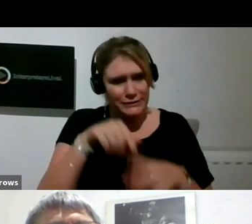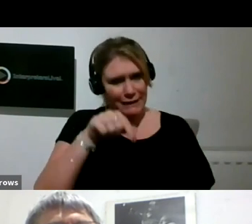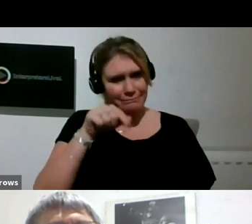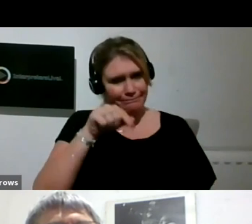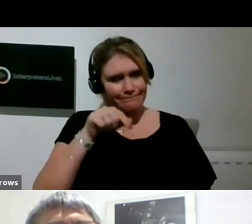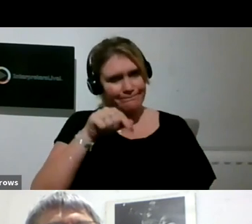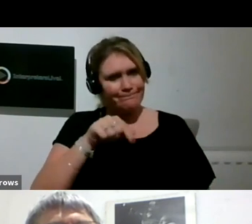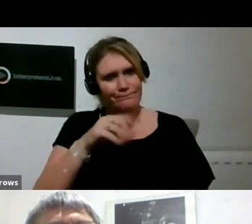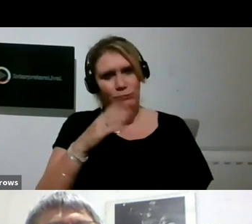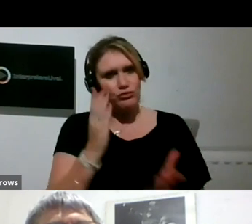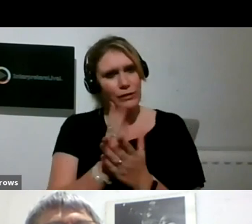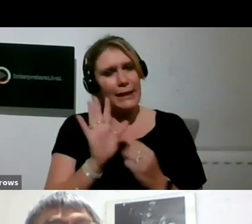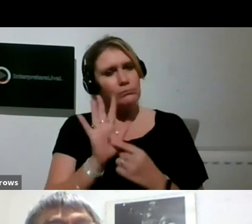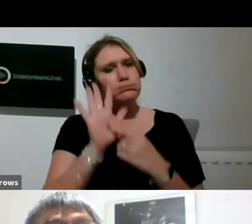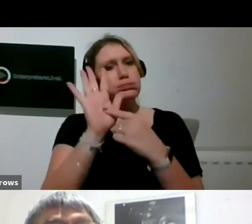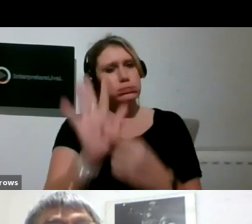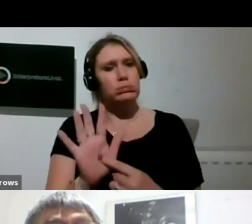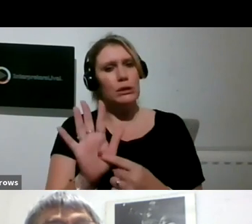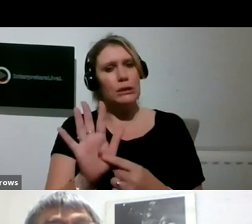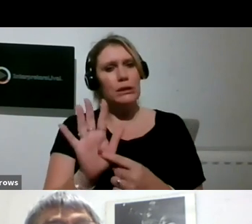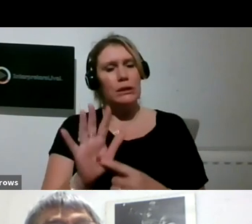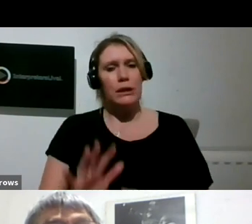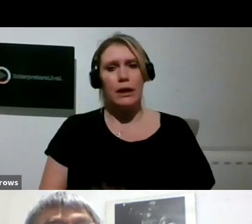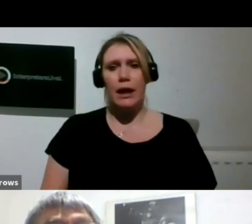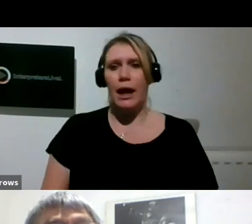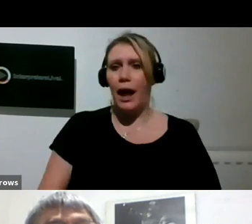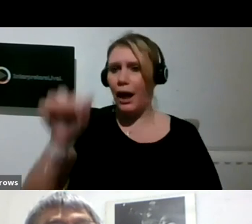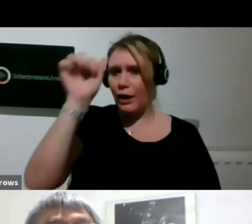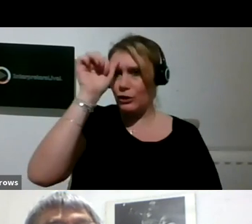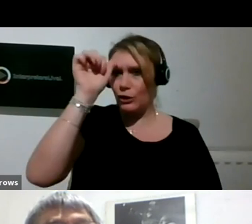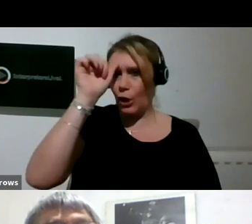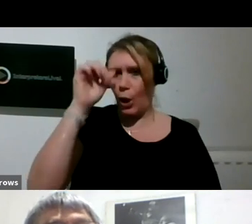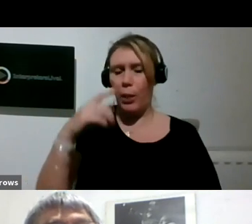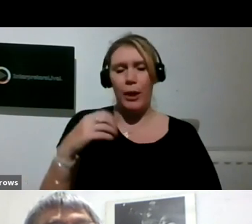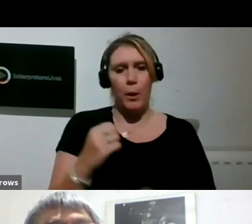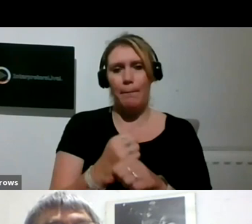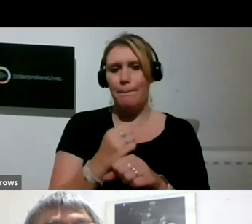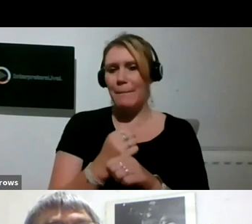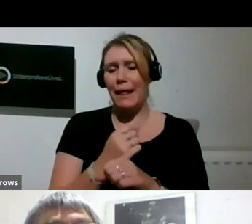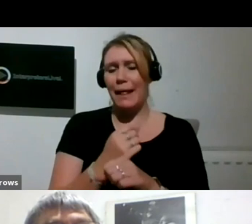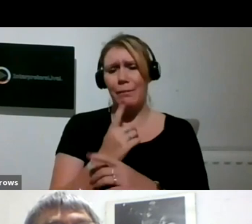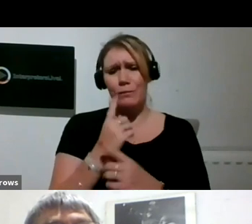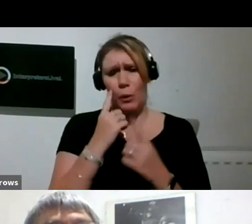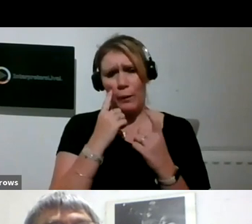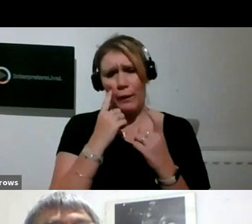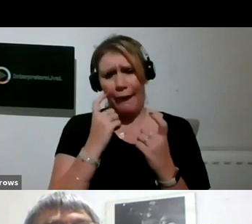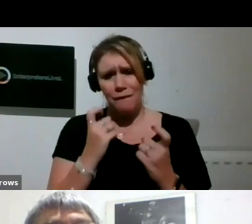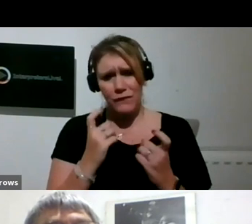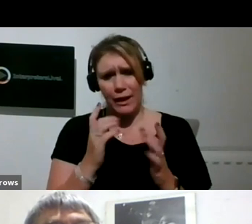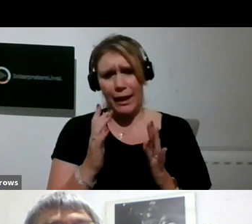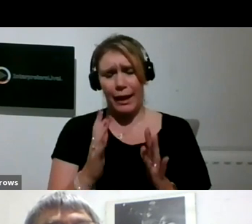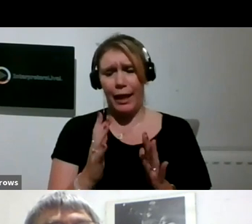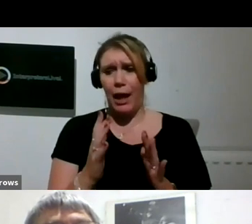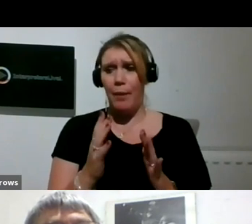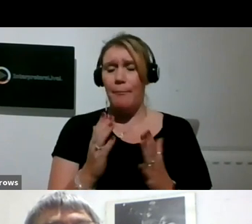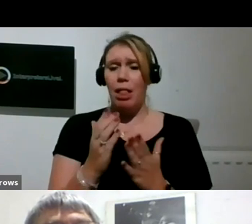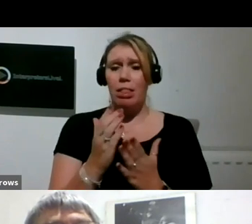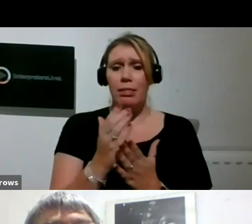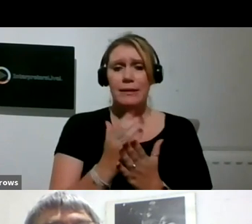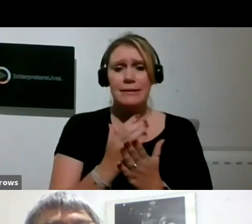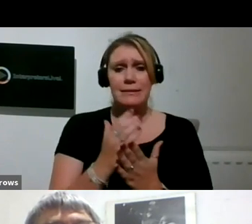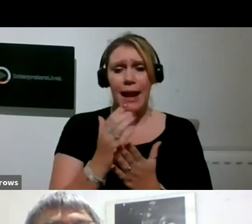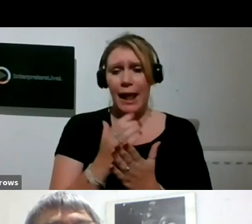that actually, of course, you know, I know that you make these very, very, very carefully. But the selection of the particular